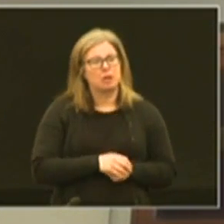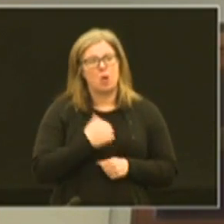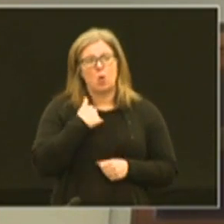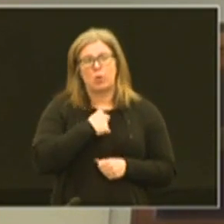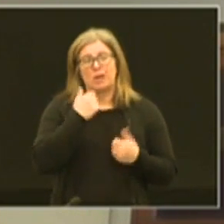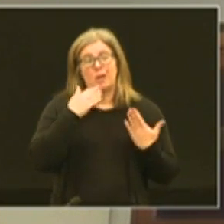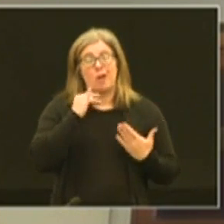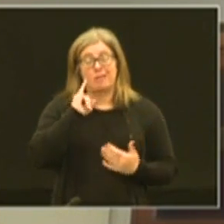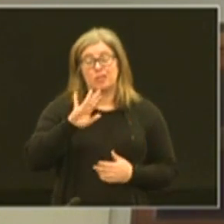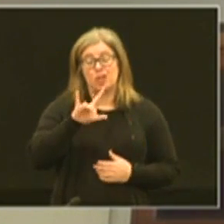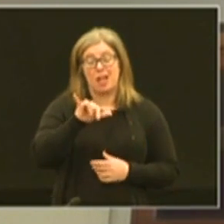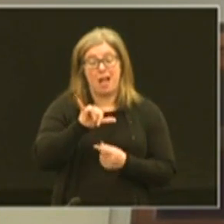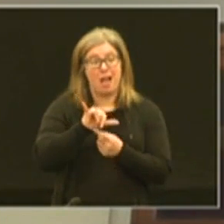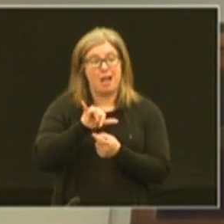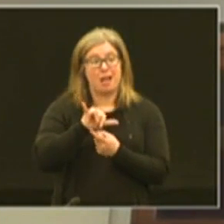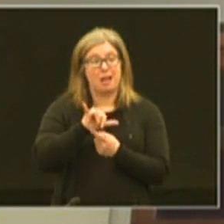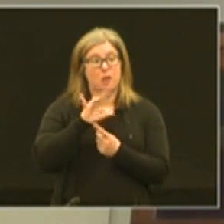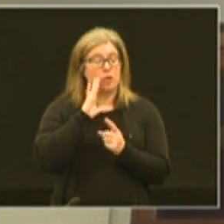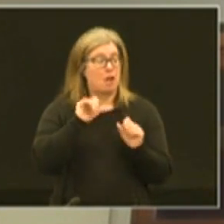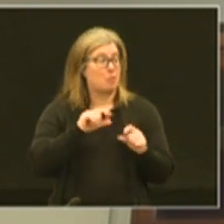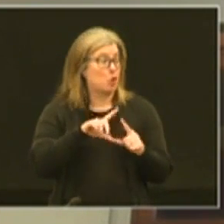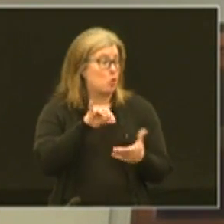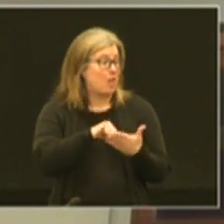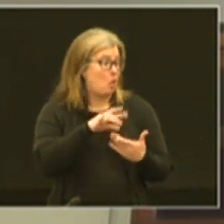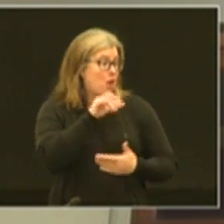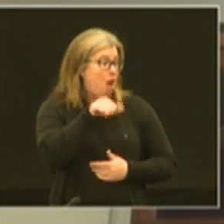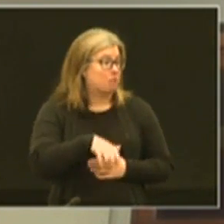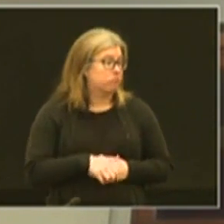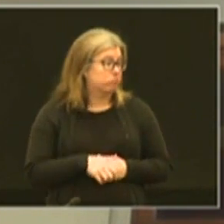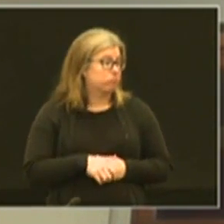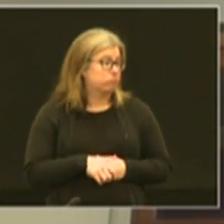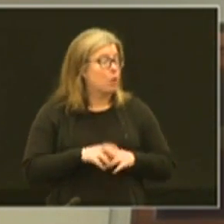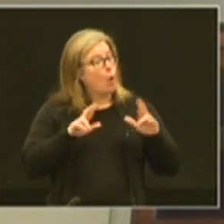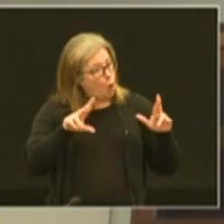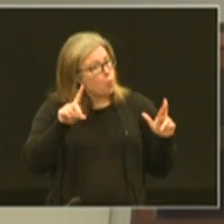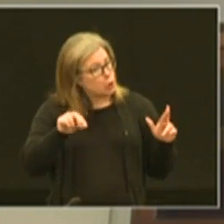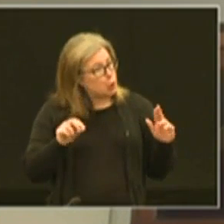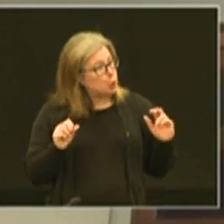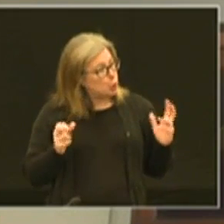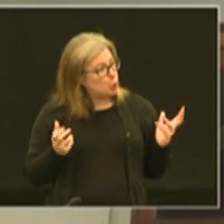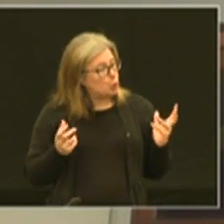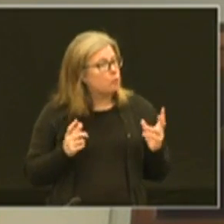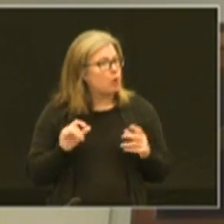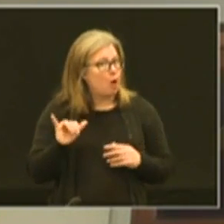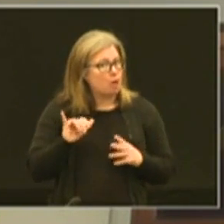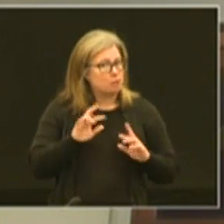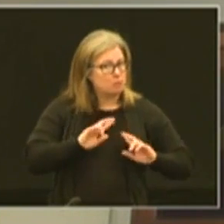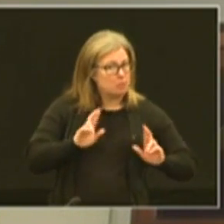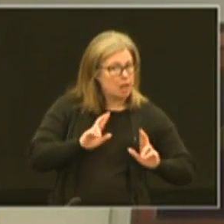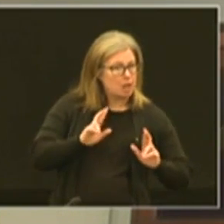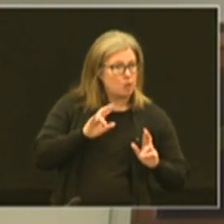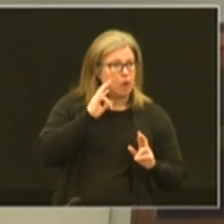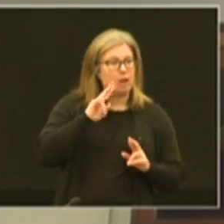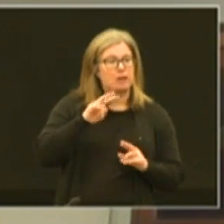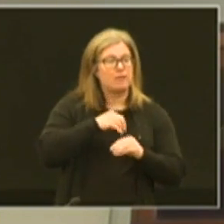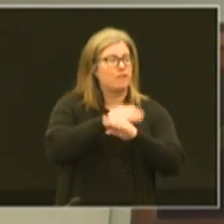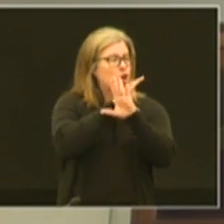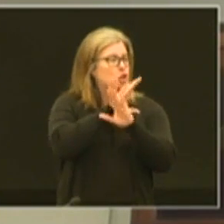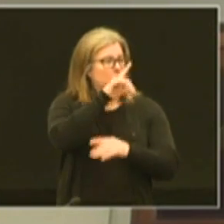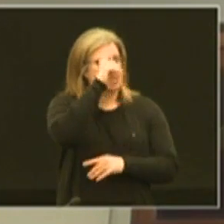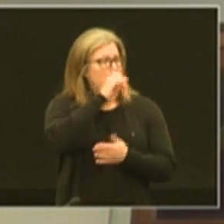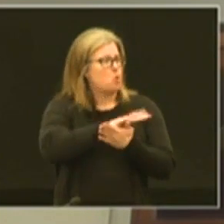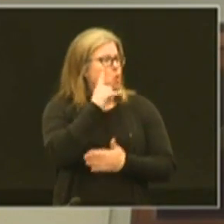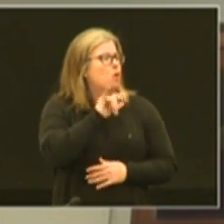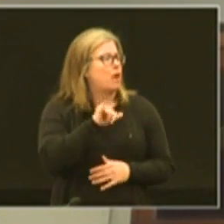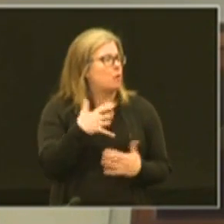don't know if in july we'll be able to do that or not let's hope we do but we're also preparing what would a virtual summer school